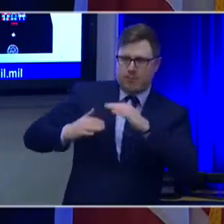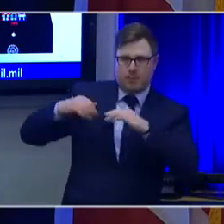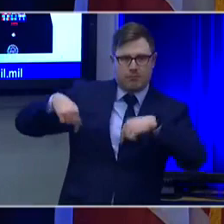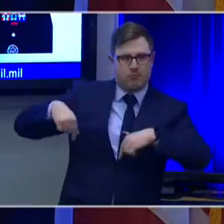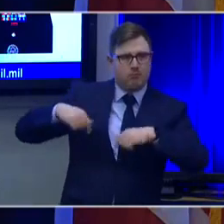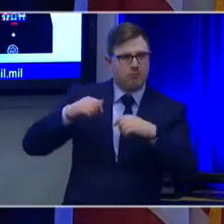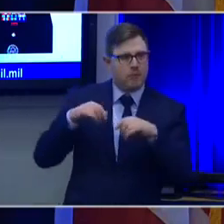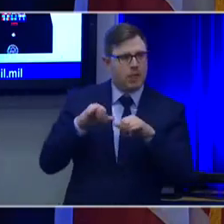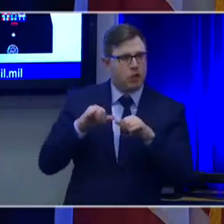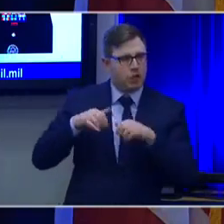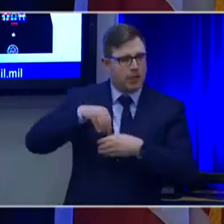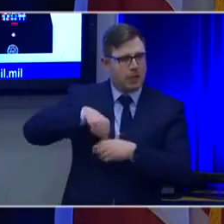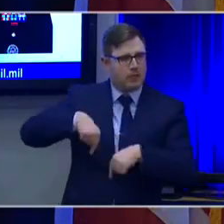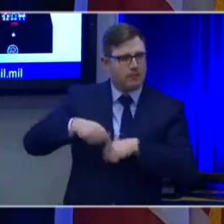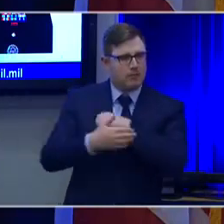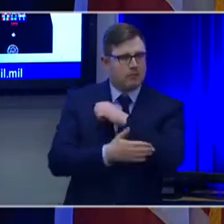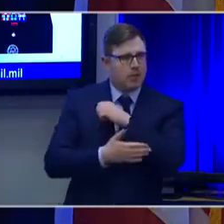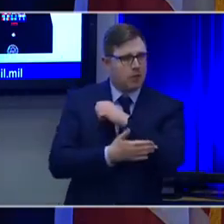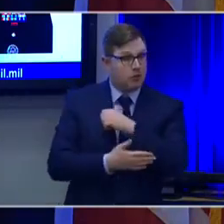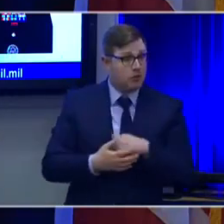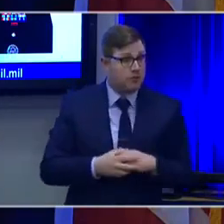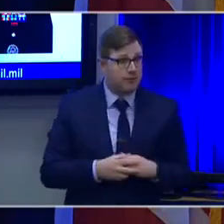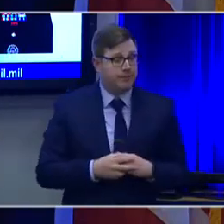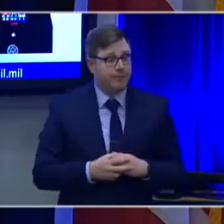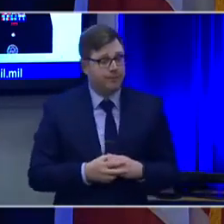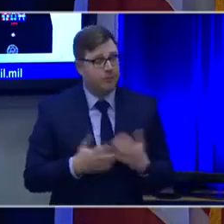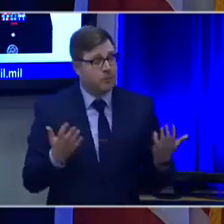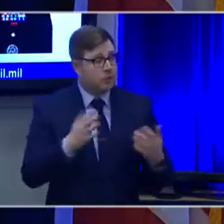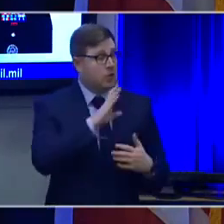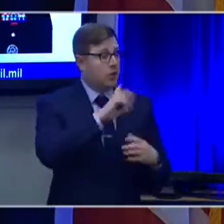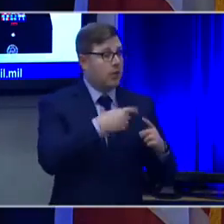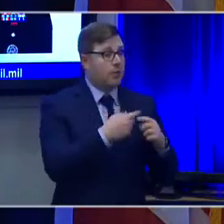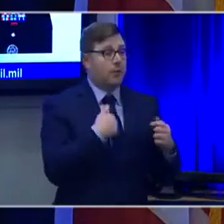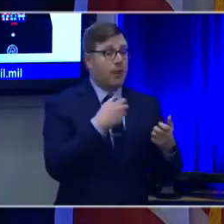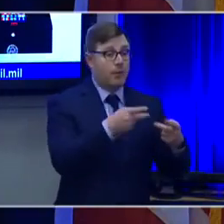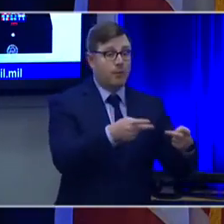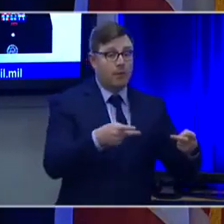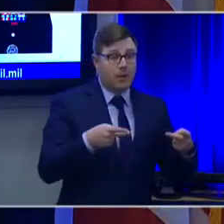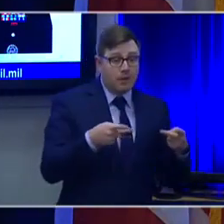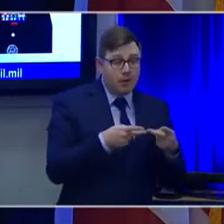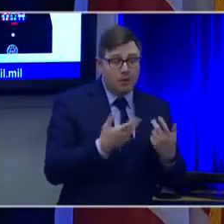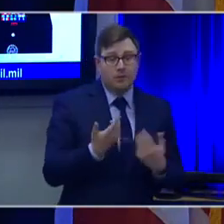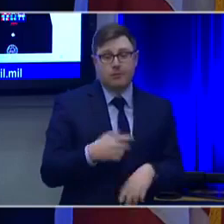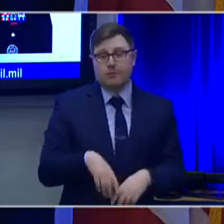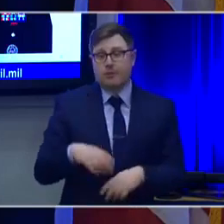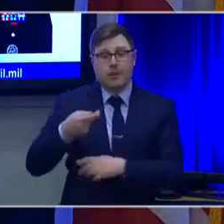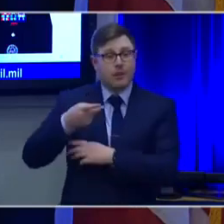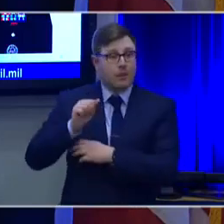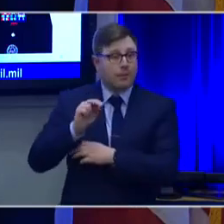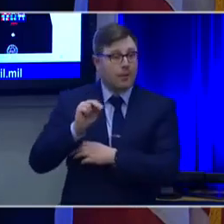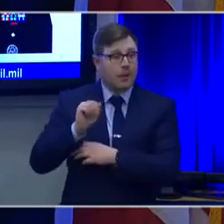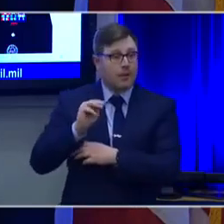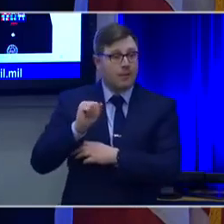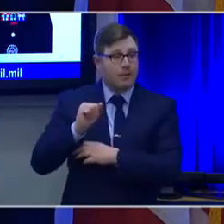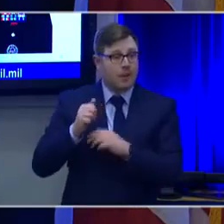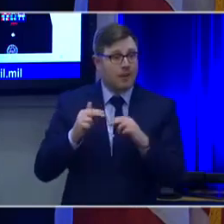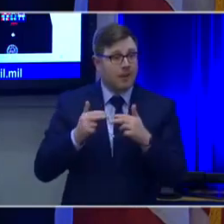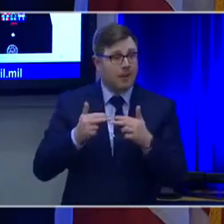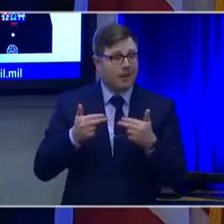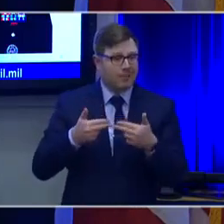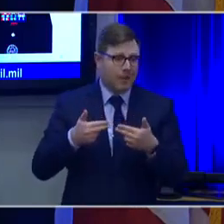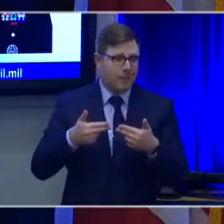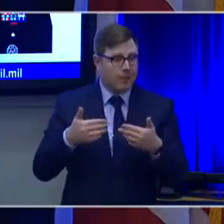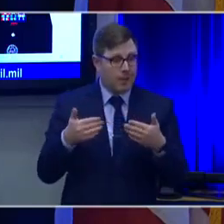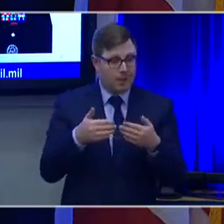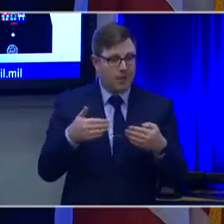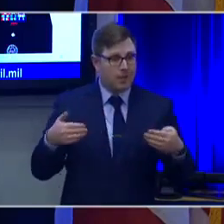You know, whether we're talking about the Pentagon or the Panama Canal or the Lincoln Memorial or the Washington